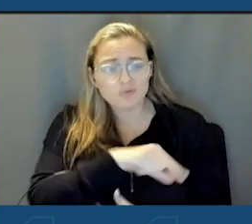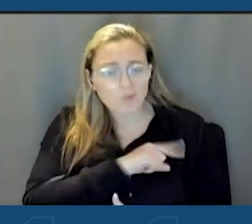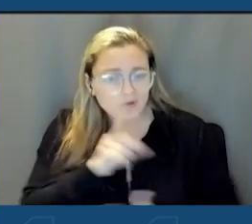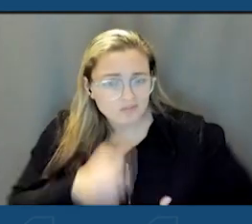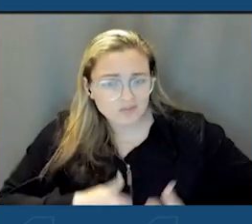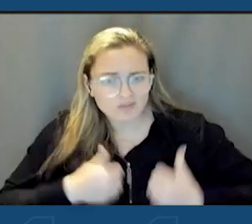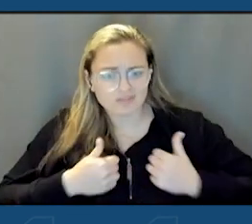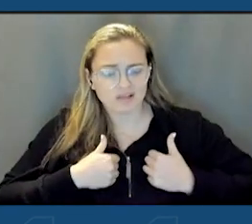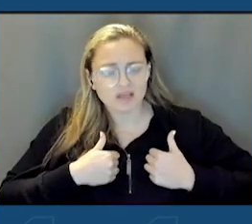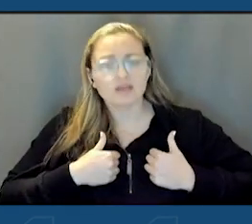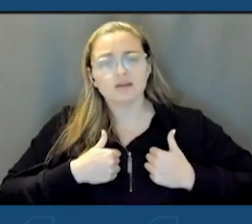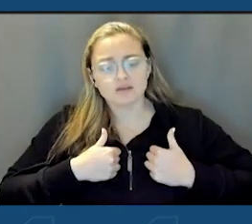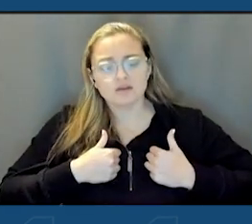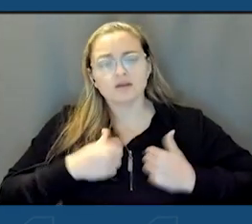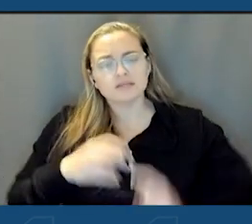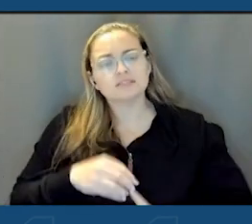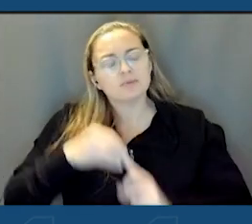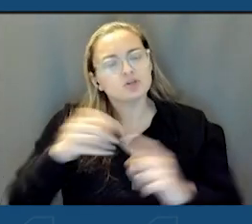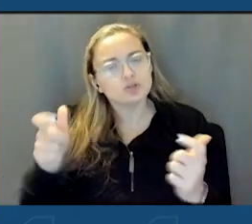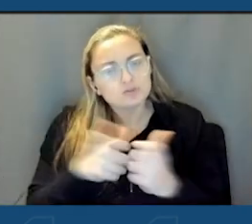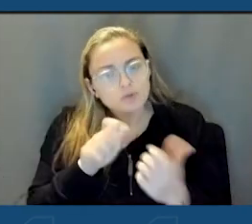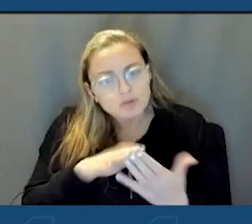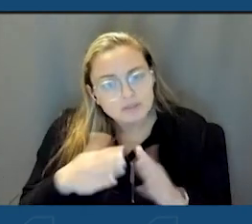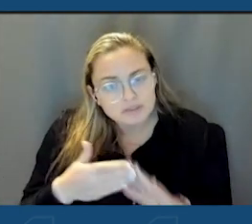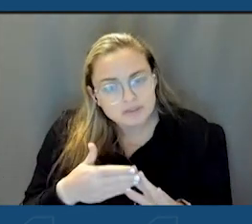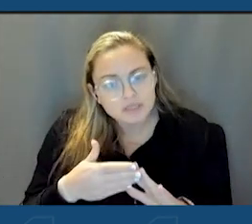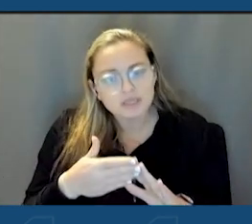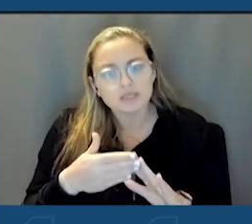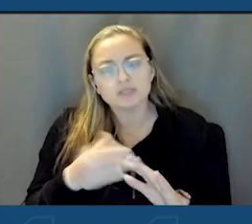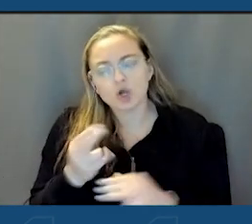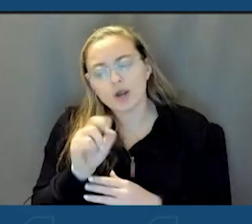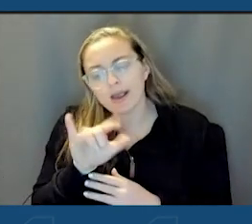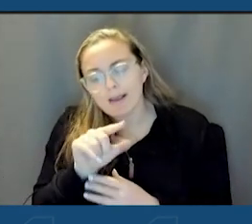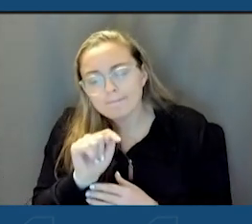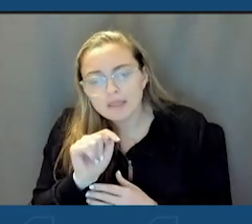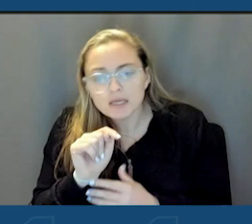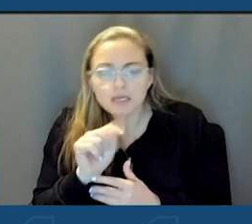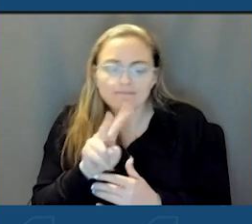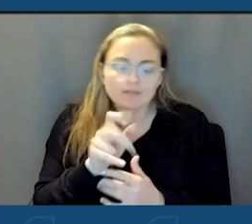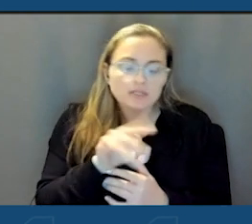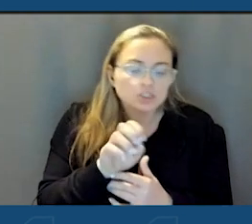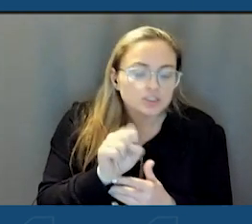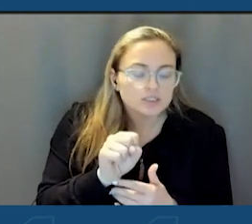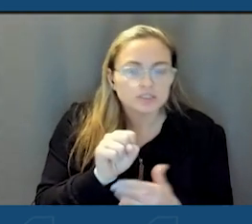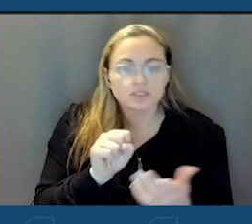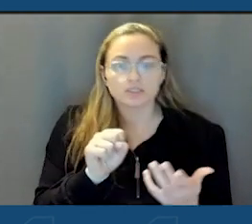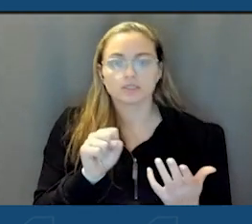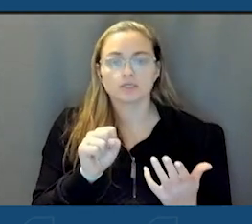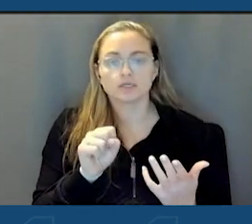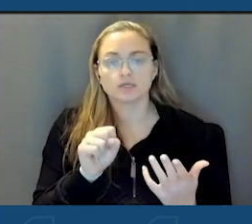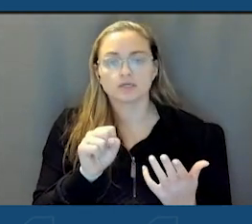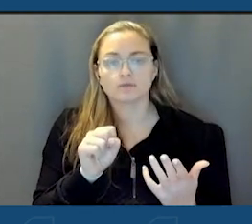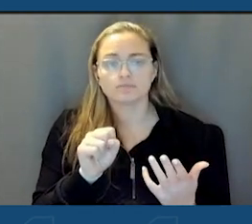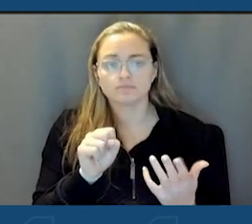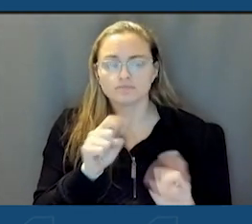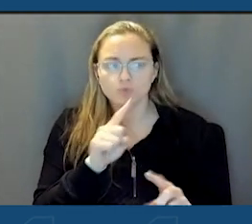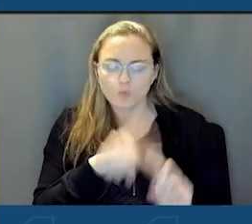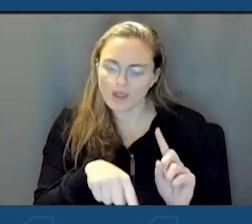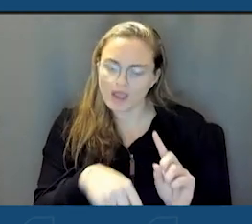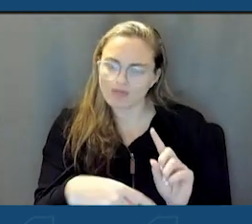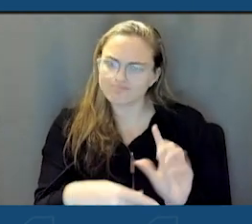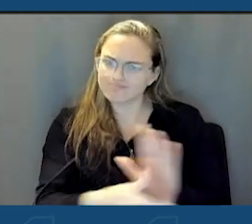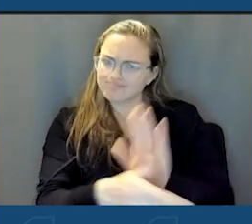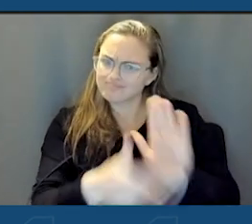we have in our, especially our smaller cities, our little hamlets, our villages. And you can't put a price tag